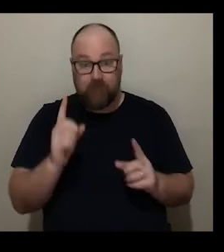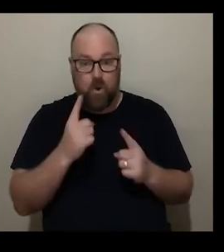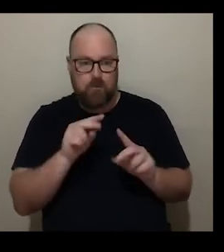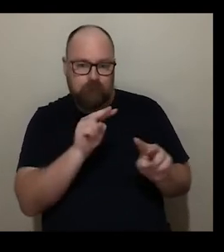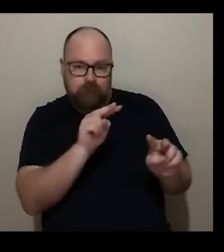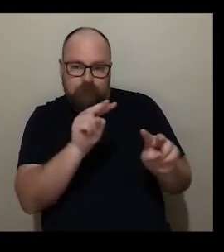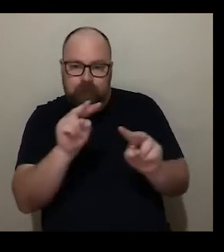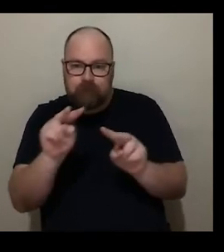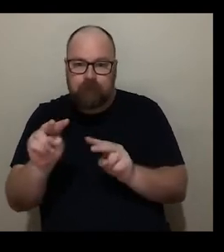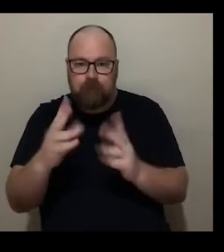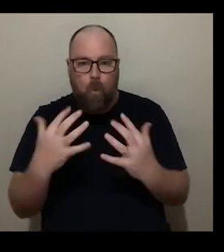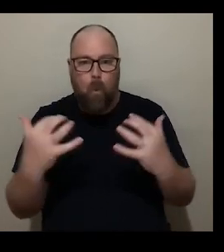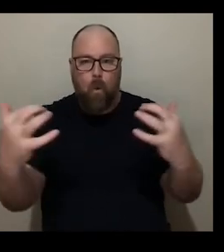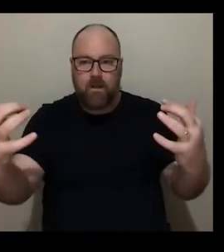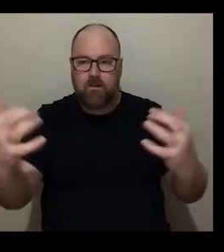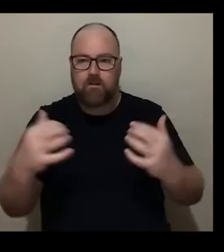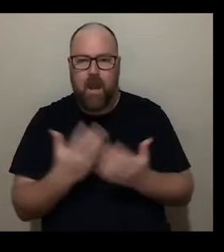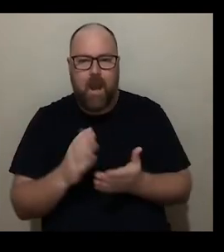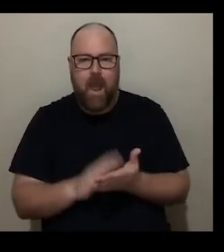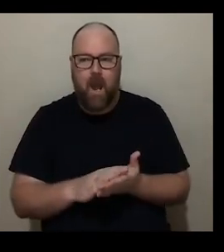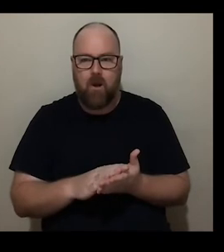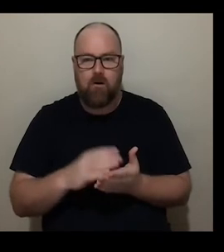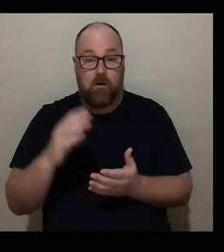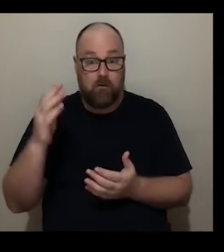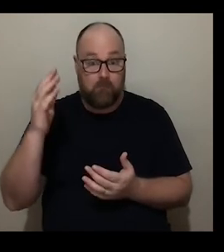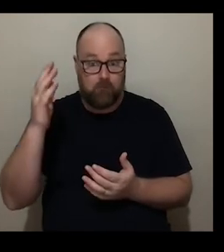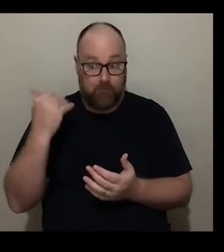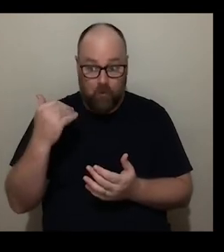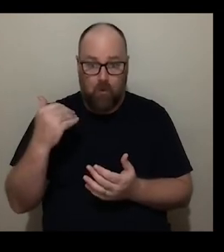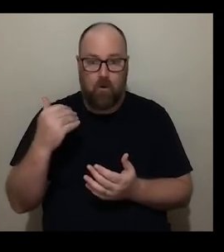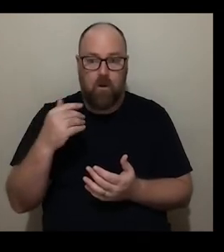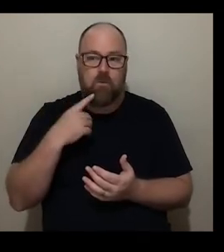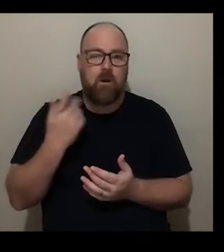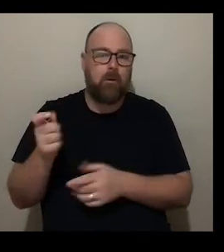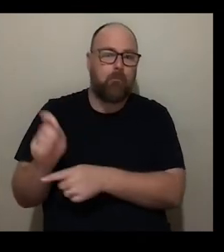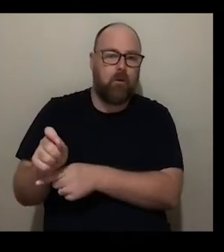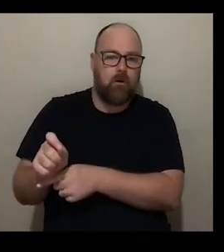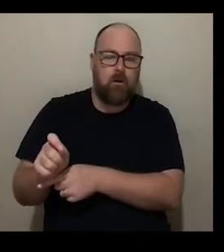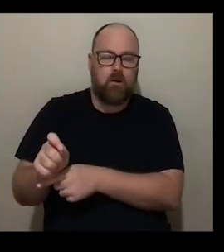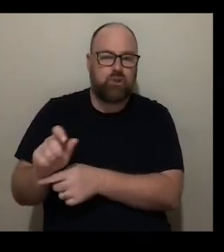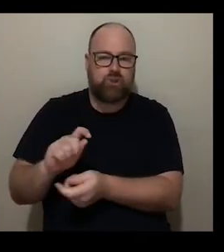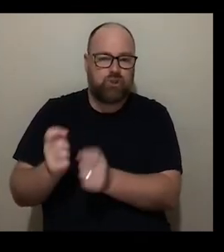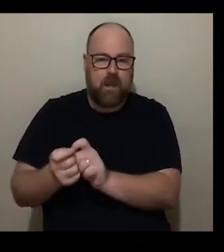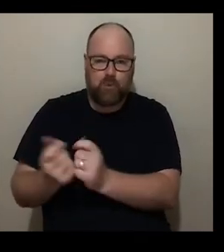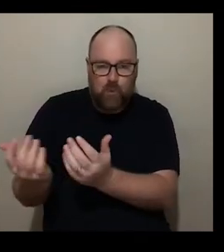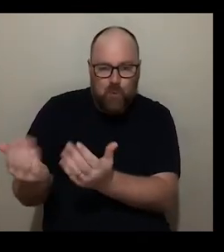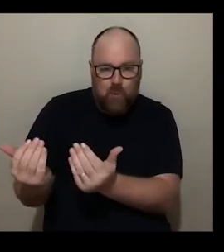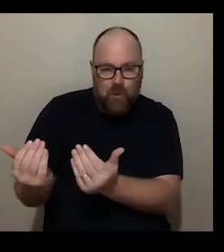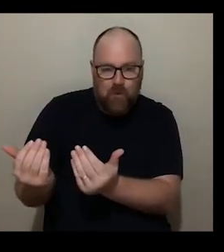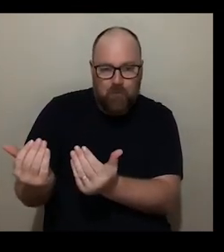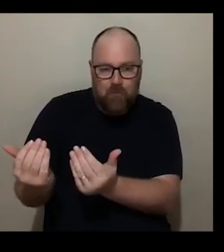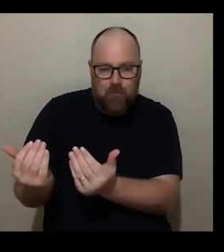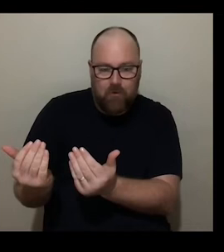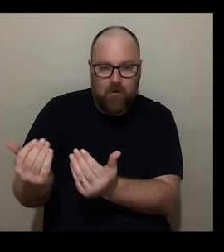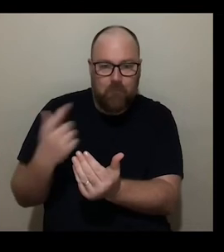audiences and how previously excluded audiences might be welcomed uh at the take galleries um